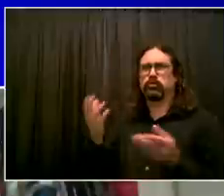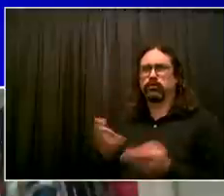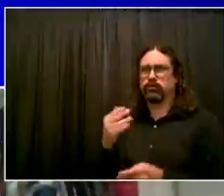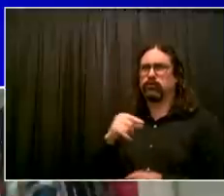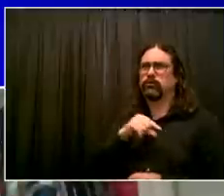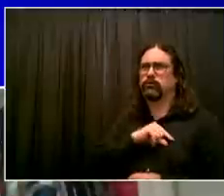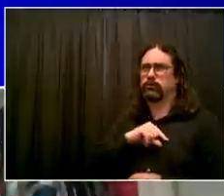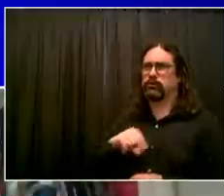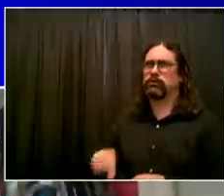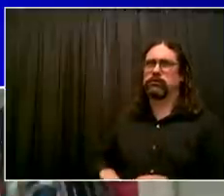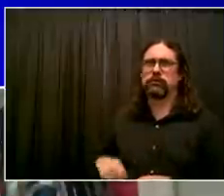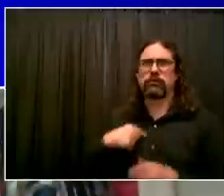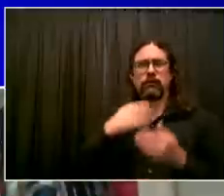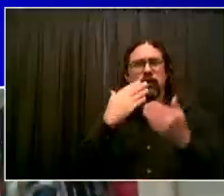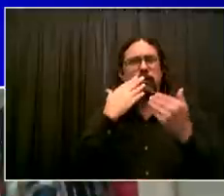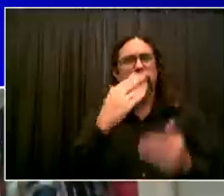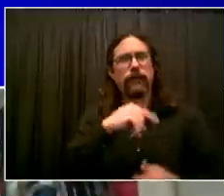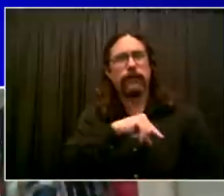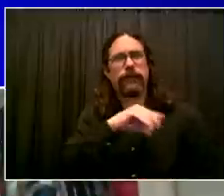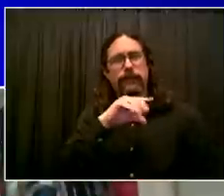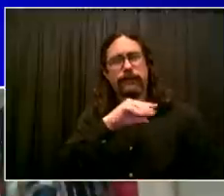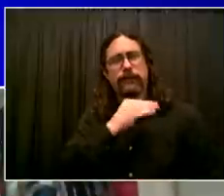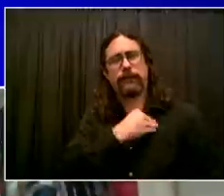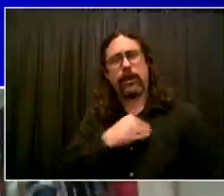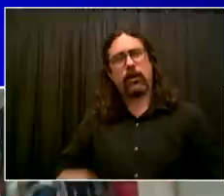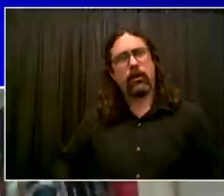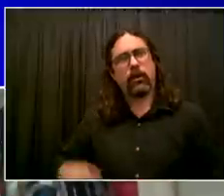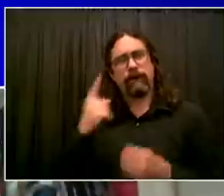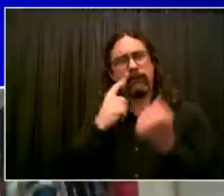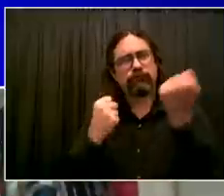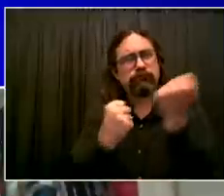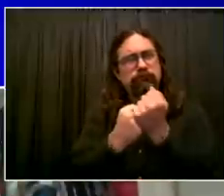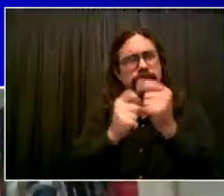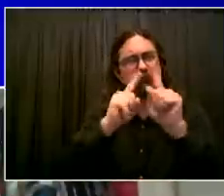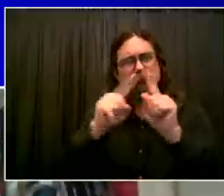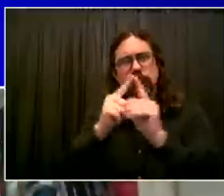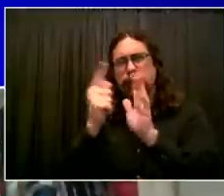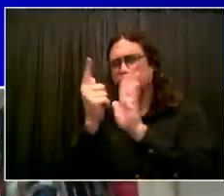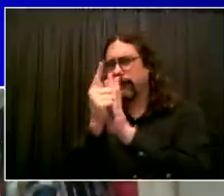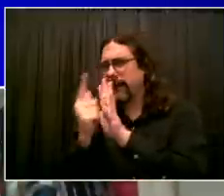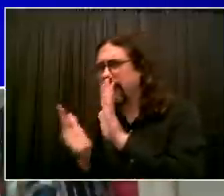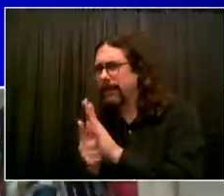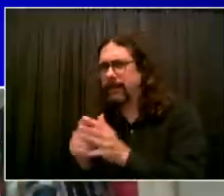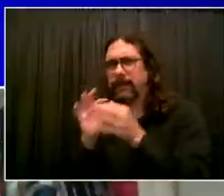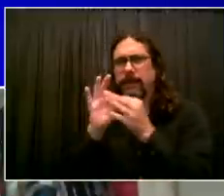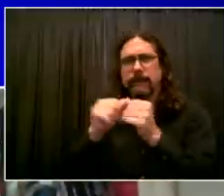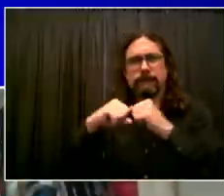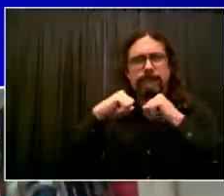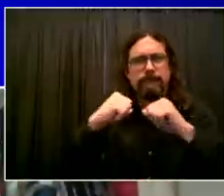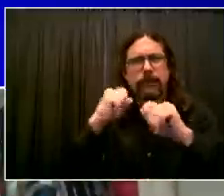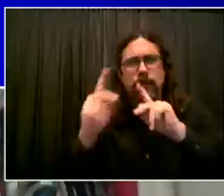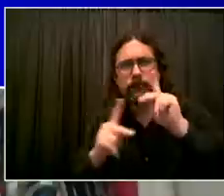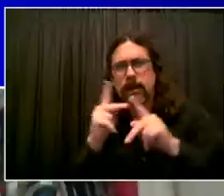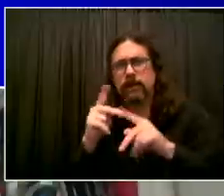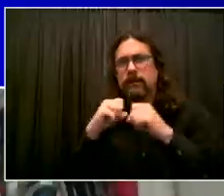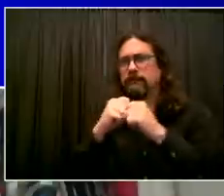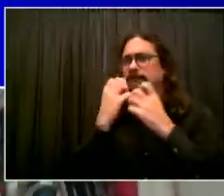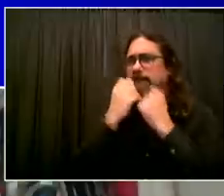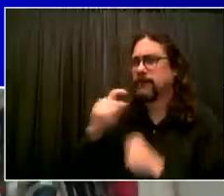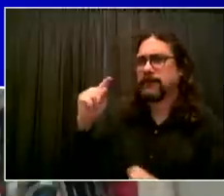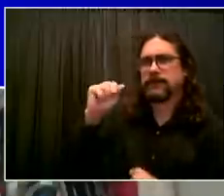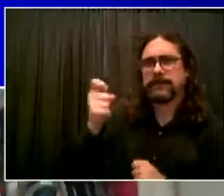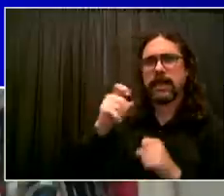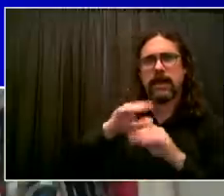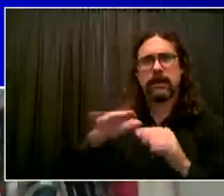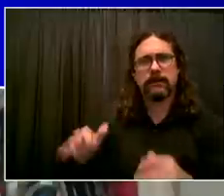Thank you. And Senator, I want to emphasize the point you're making. You know, as I mentioned, the need for federal relief, state relief. One of the things we want